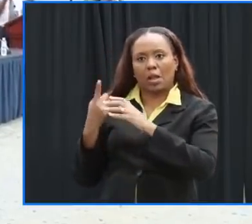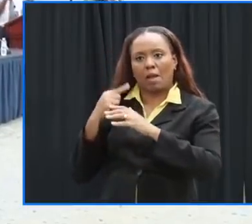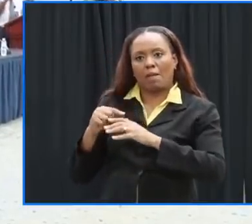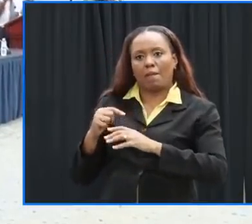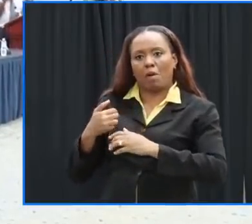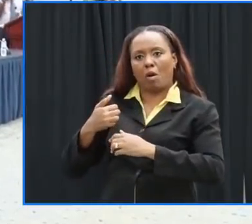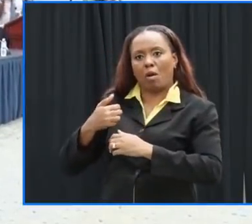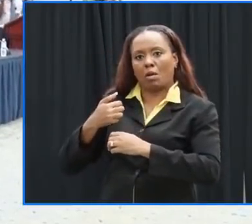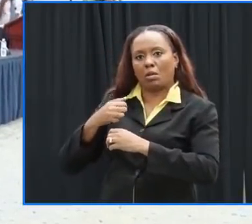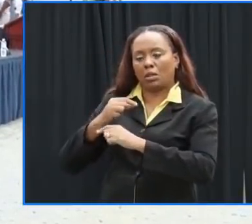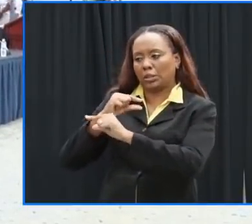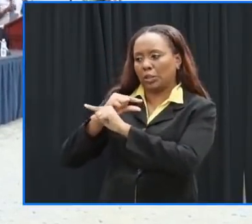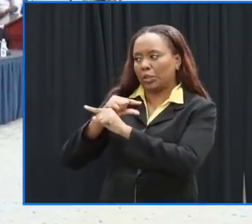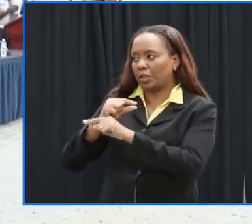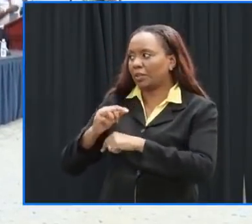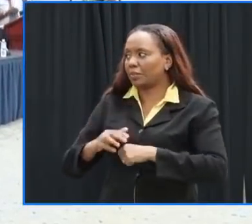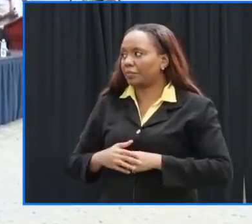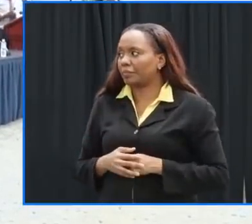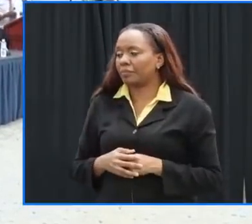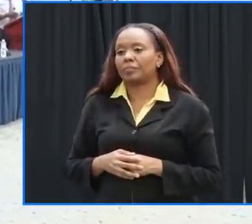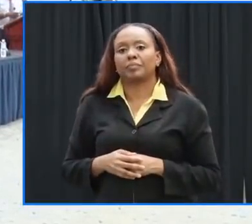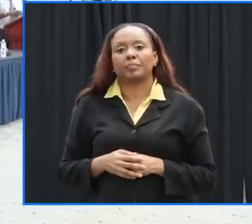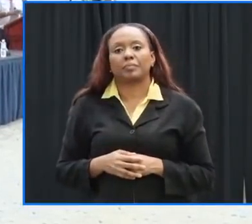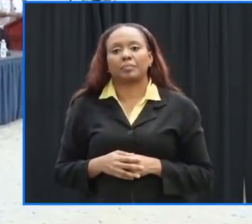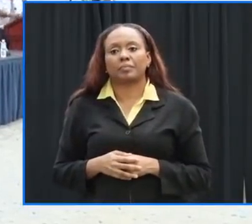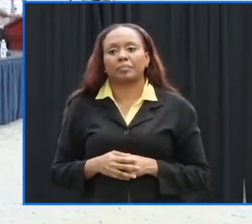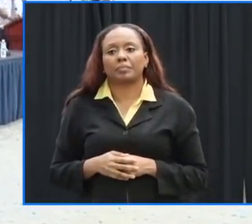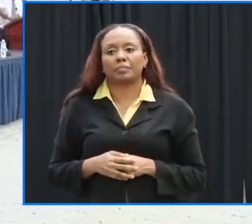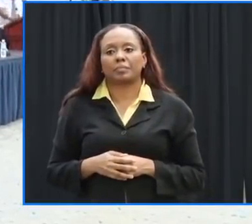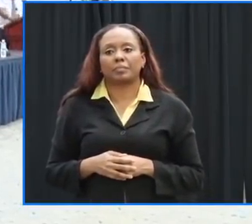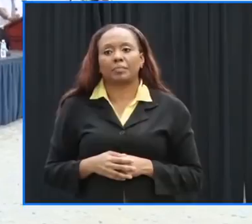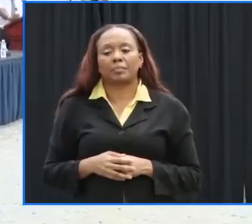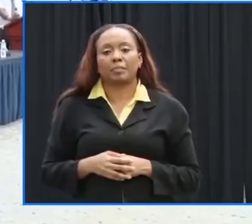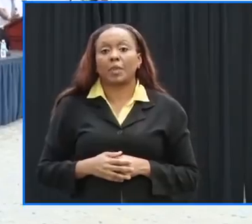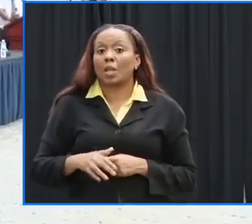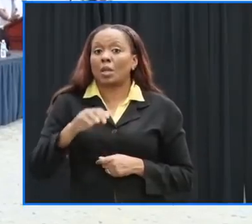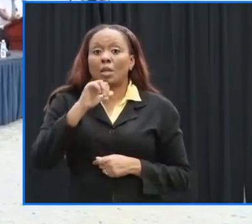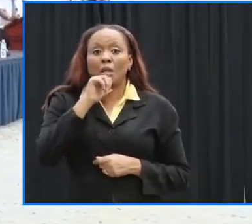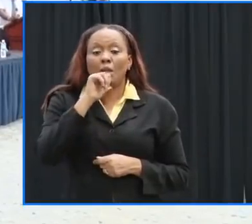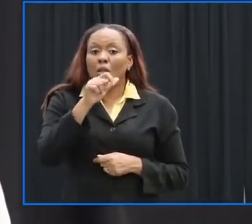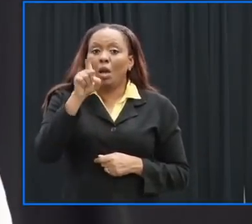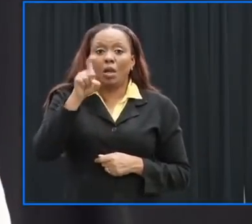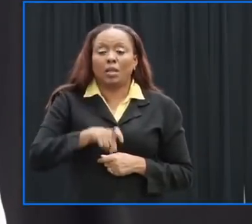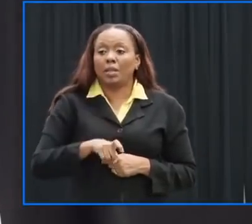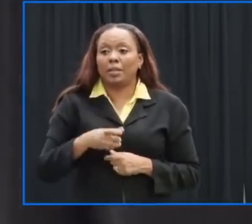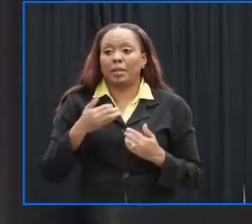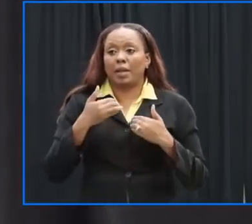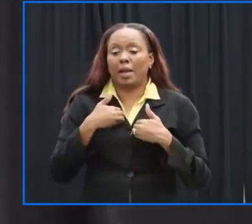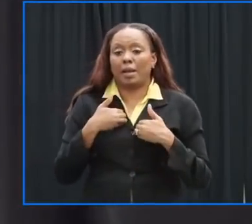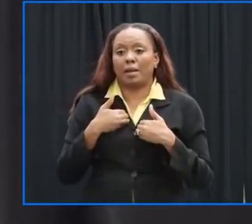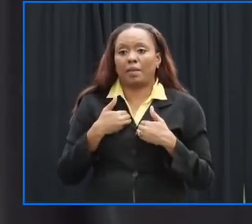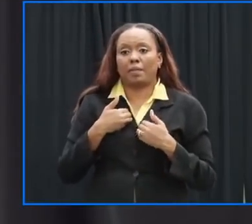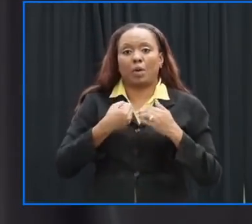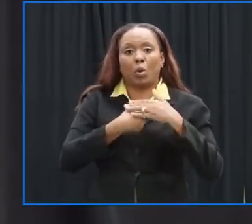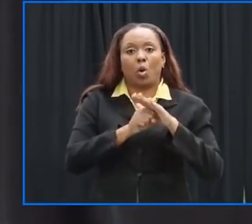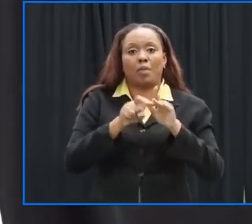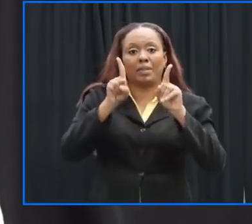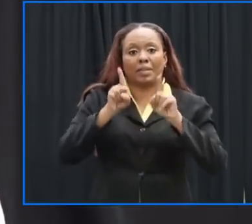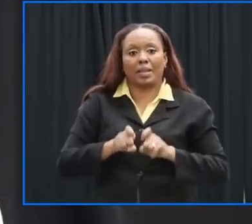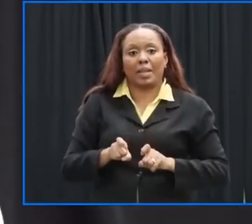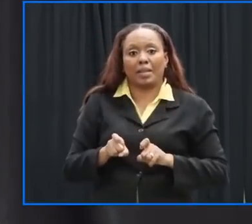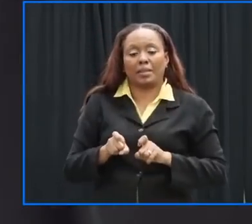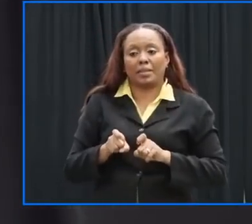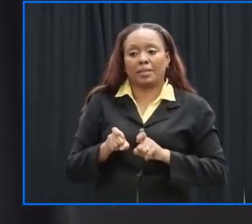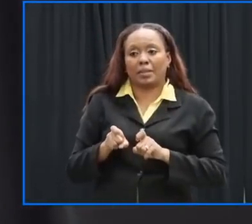dr george there is no requirement for you to be covert tested to go into a protocol to go into a shelter uh